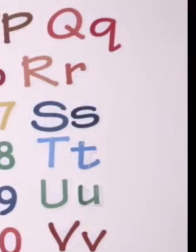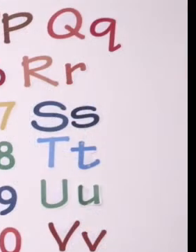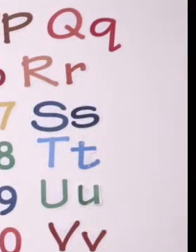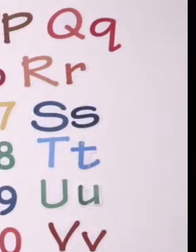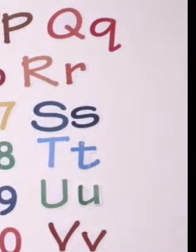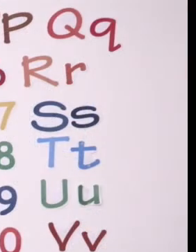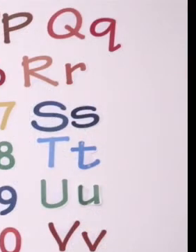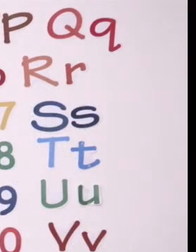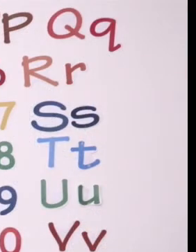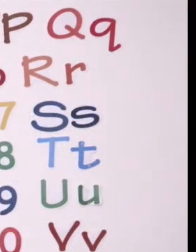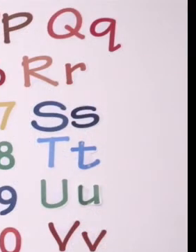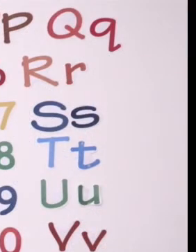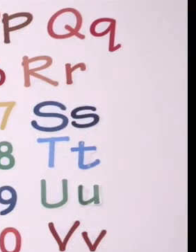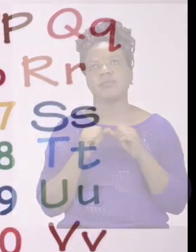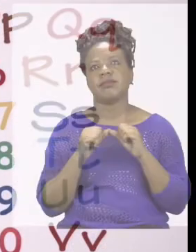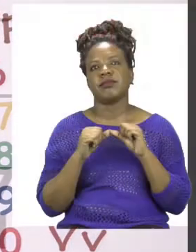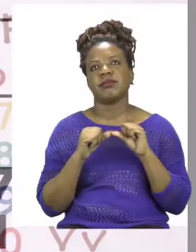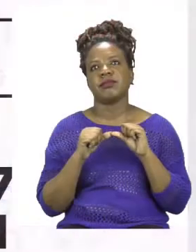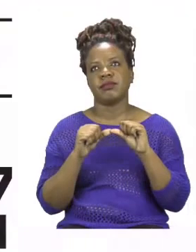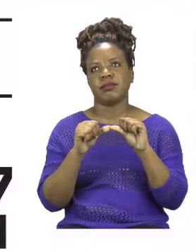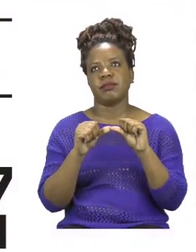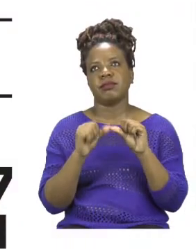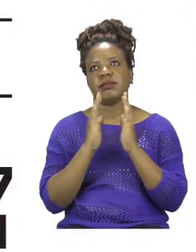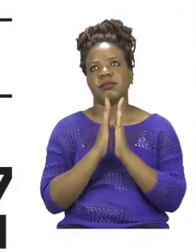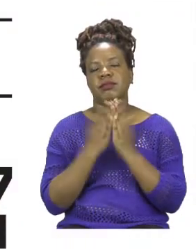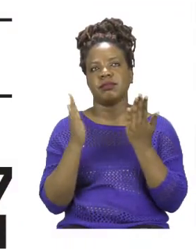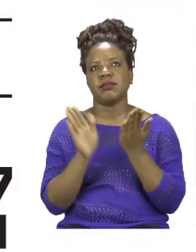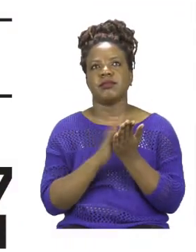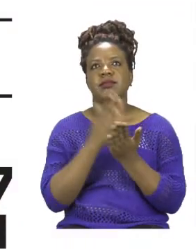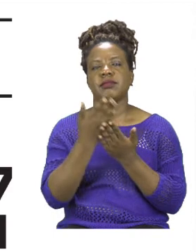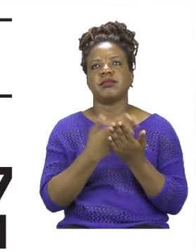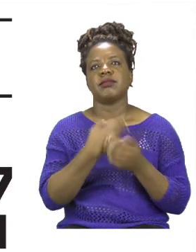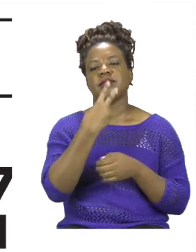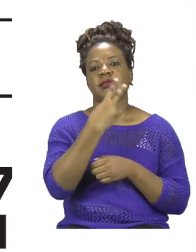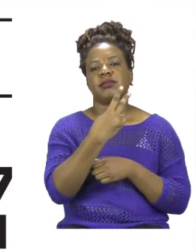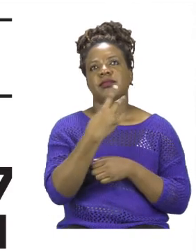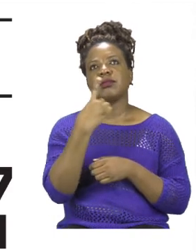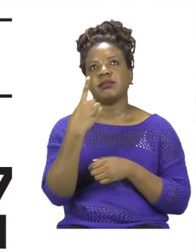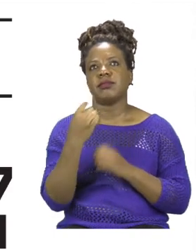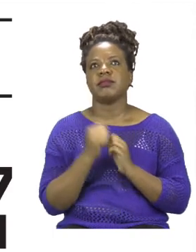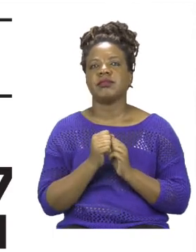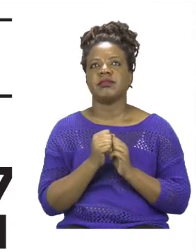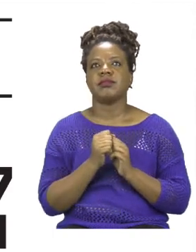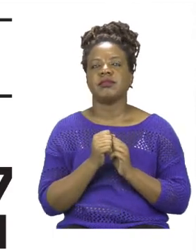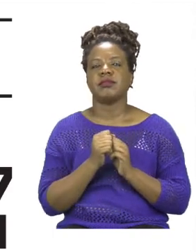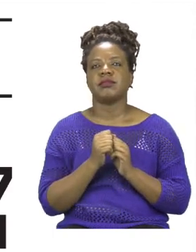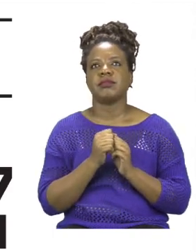Let's go to page 21. Let's page 21 we're going to be doing computation.